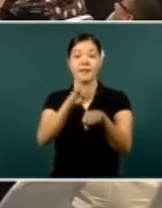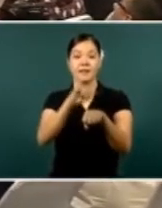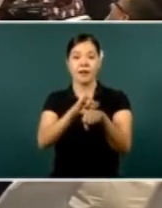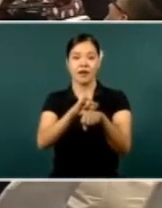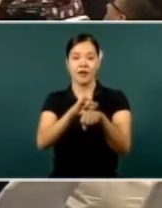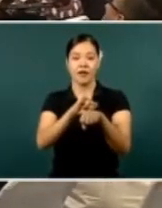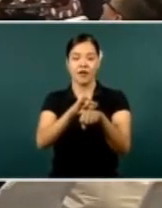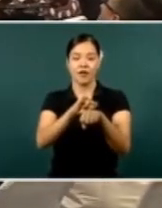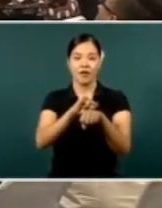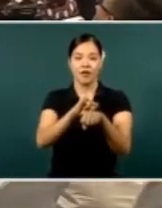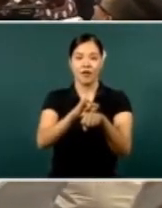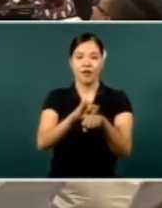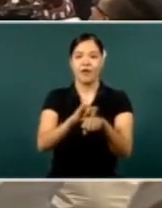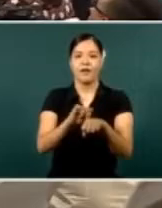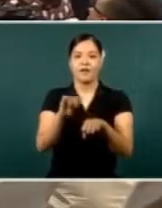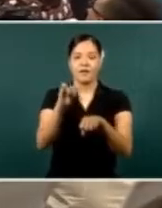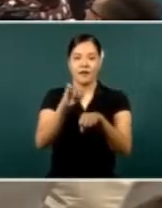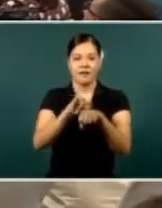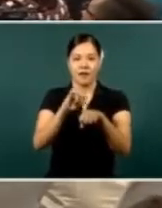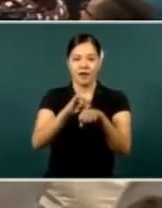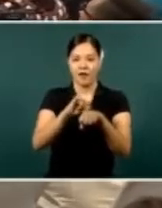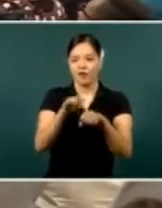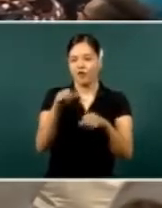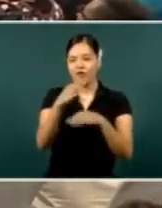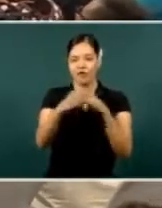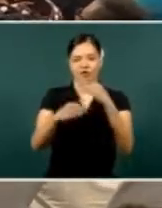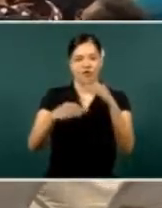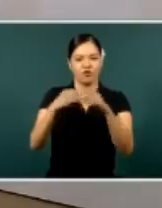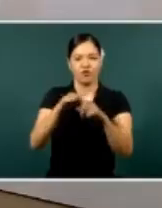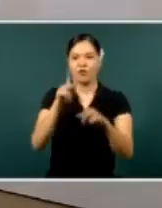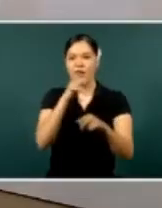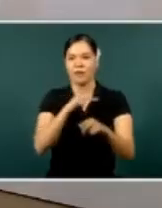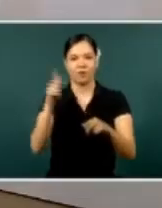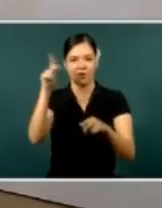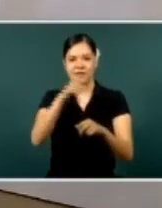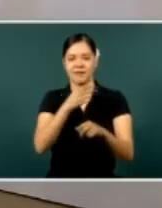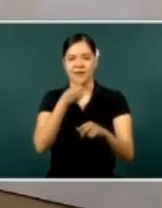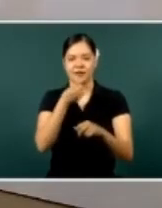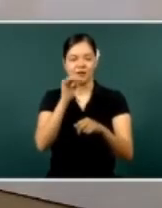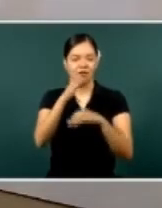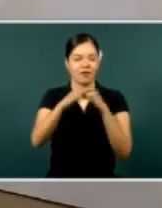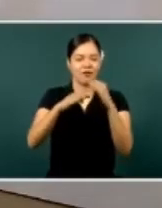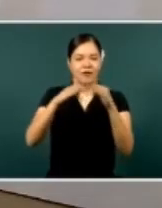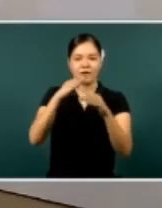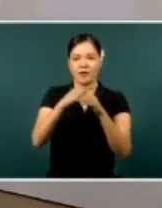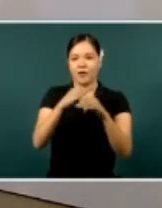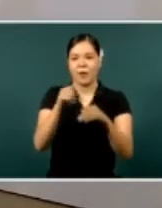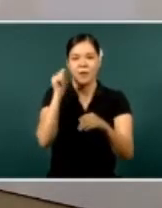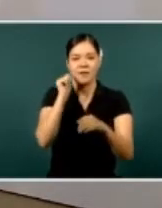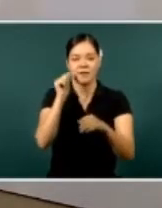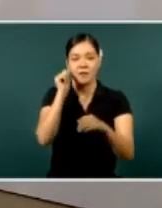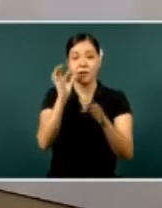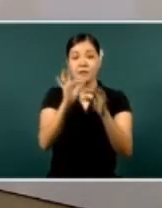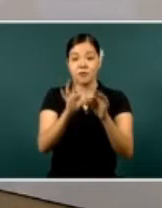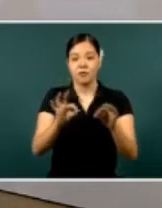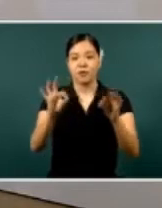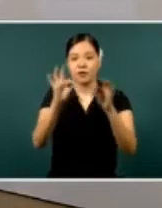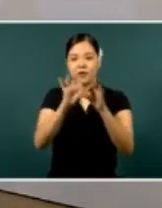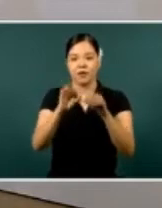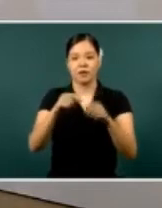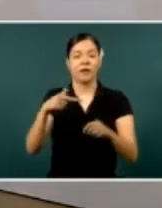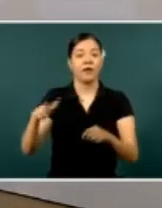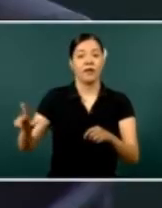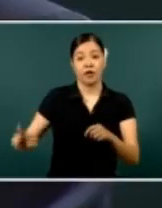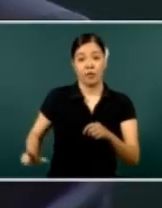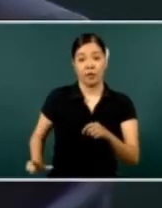And the Secretary of Defense and Secretary of Marine Security and